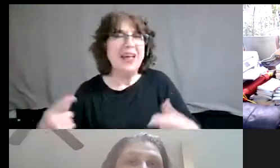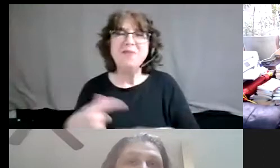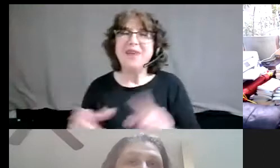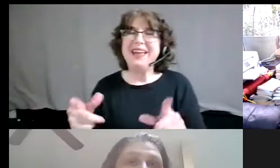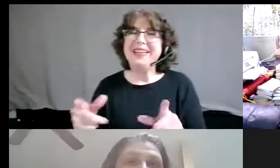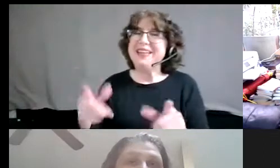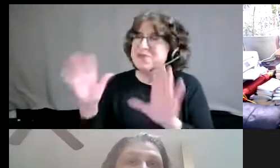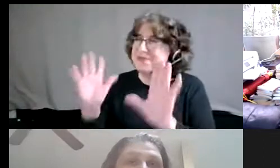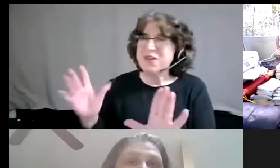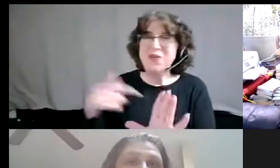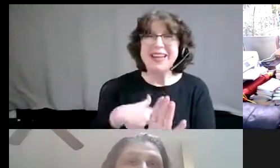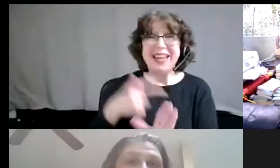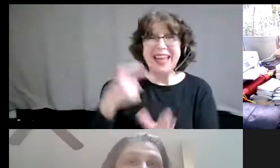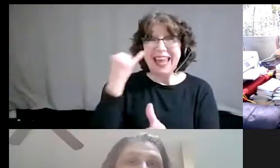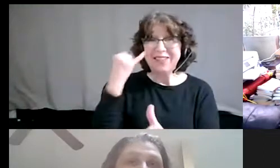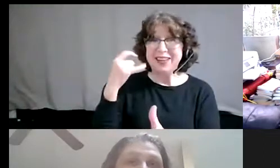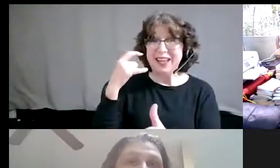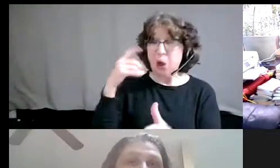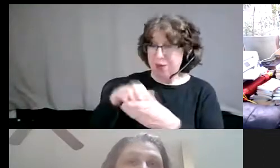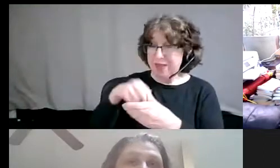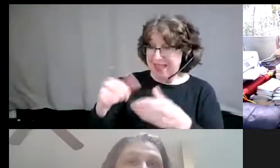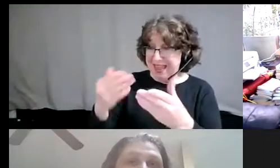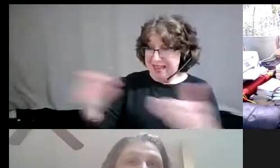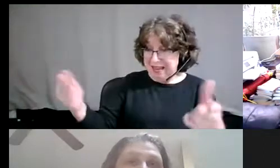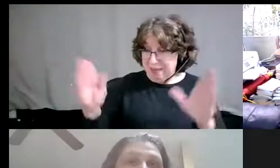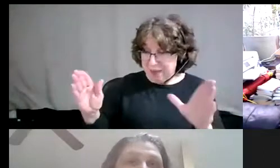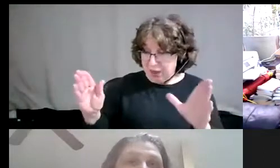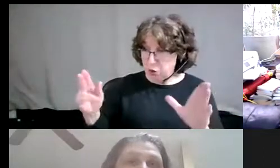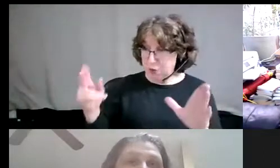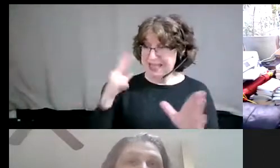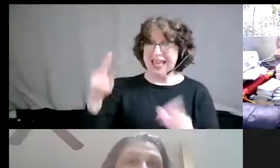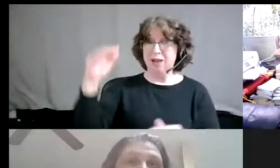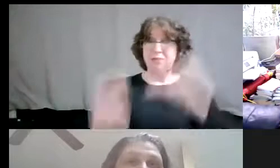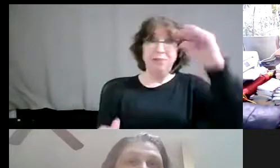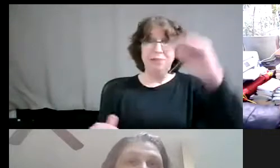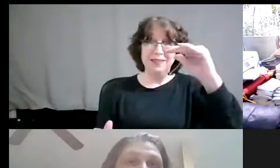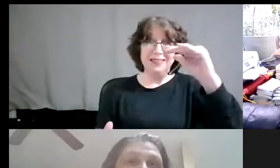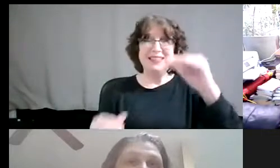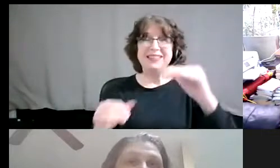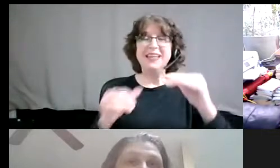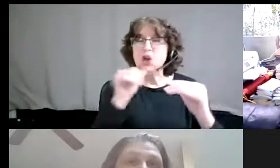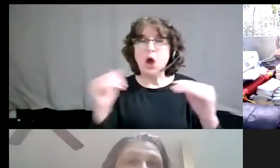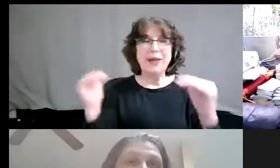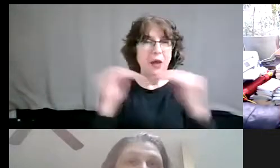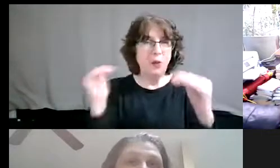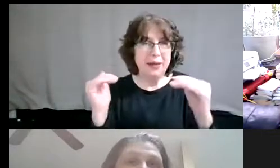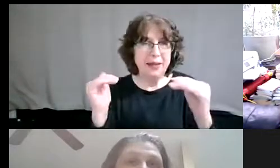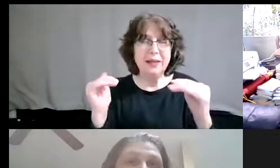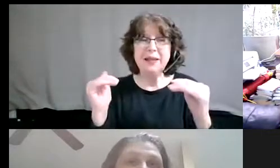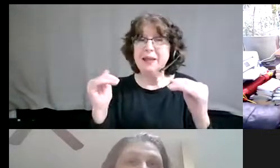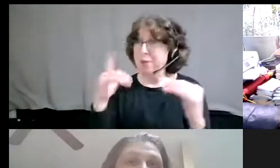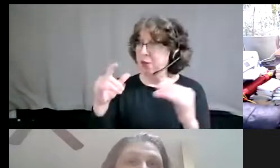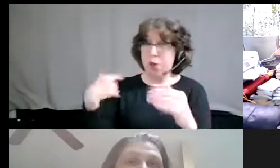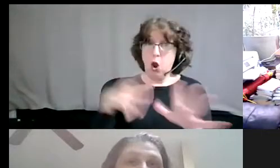acknowledge that within these bounds, inequity exists because inequity exists within the bounds of the society that we're in,